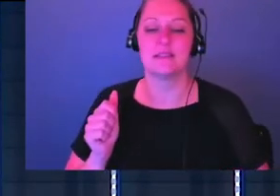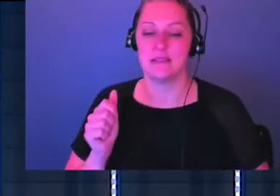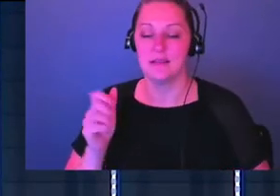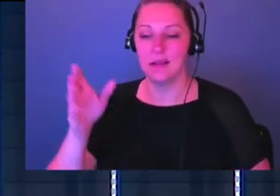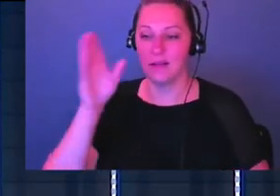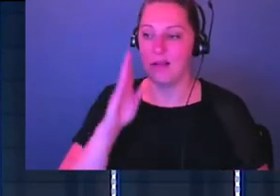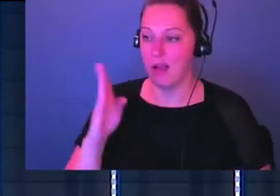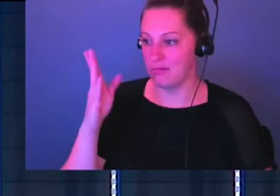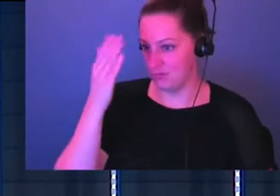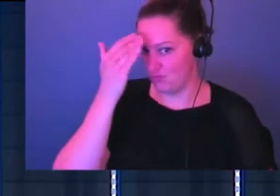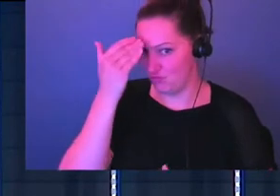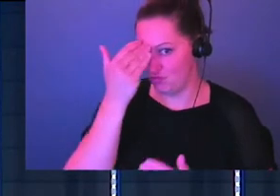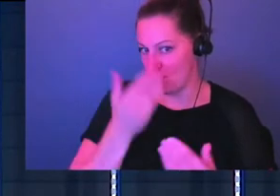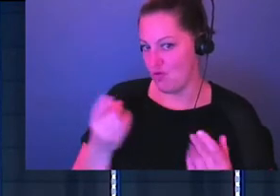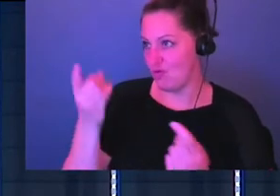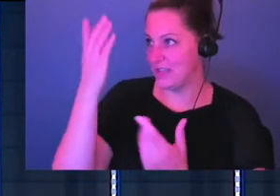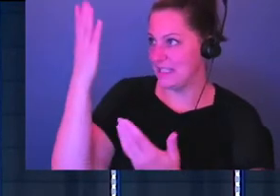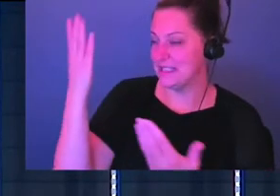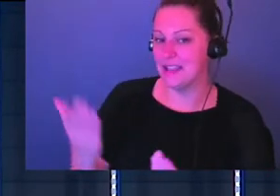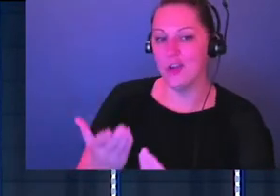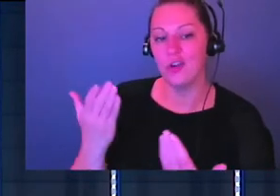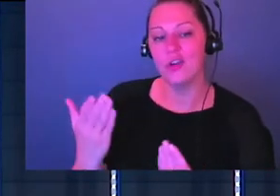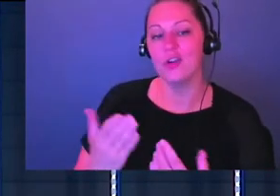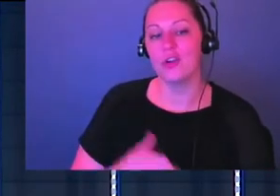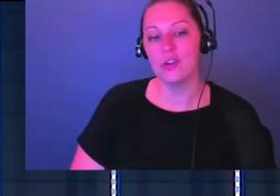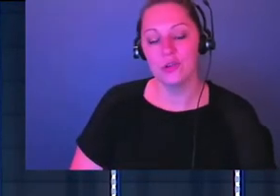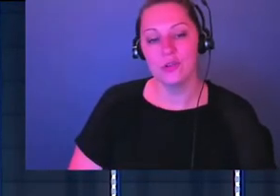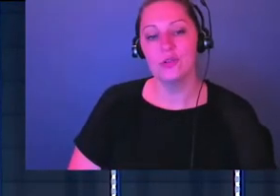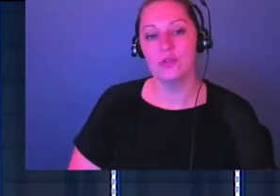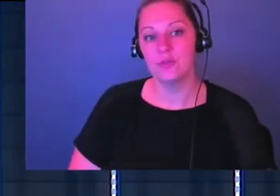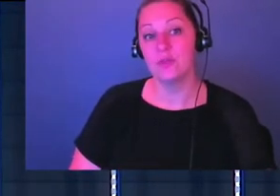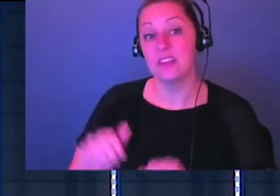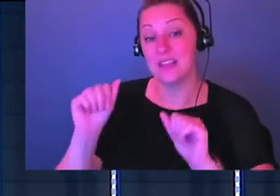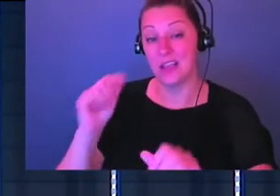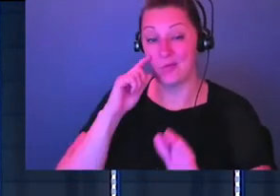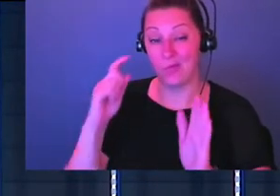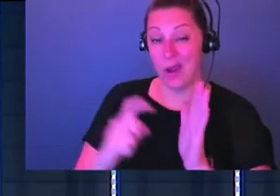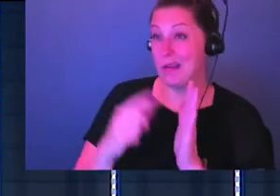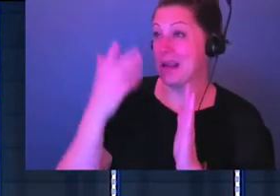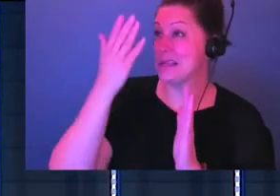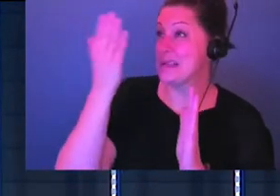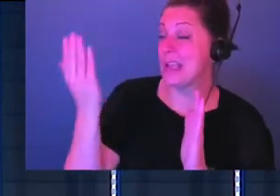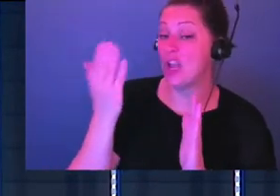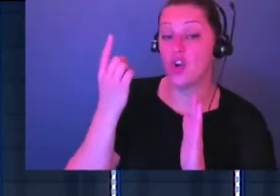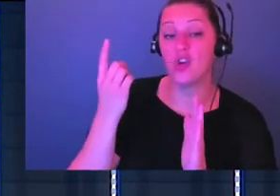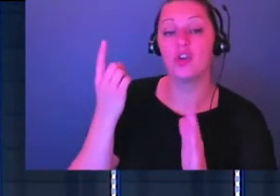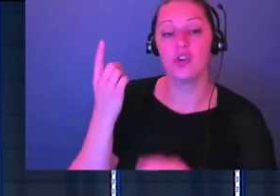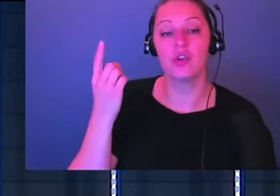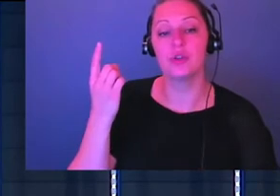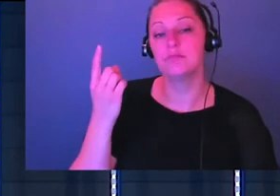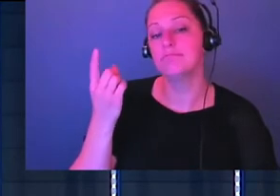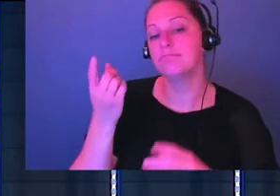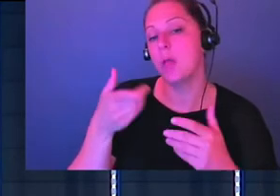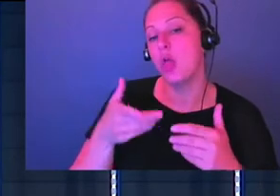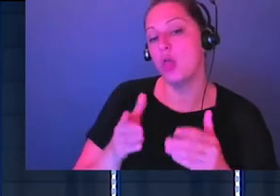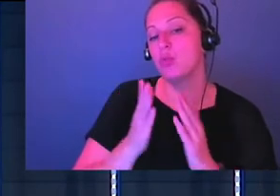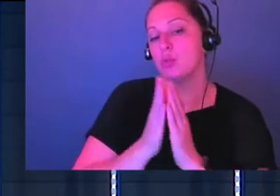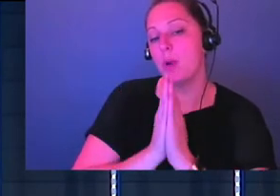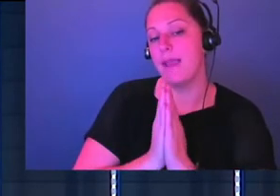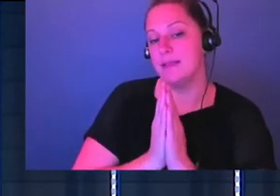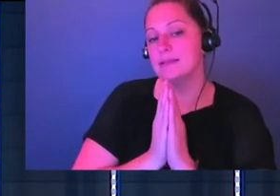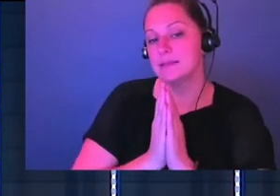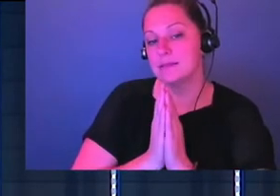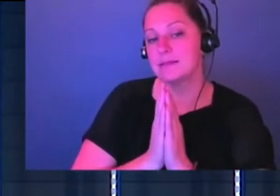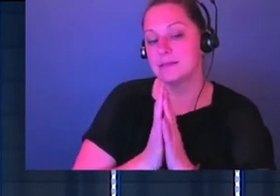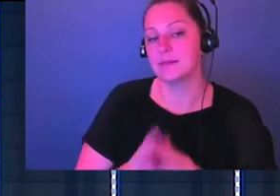you to know, hey, I'm here, you know? And it's like in one way that you can recognize that I'm here right now is praise. Start